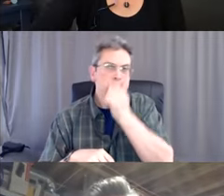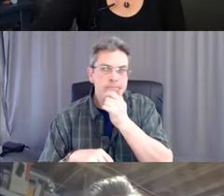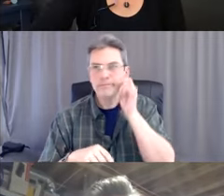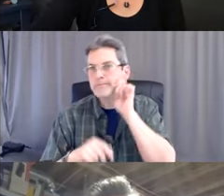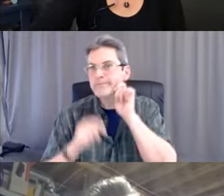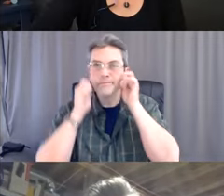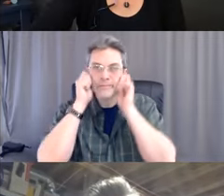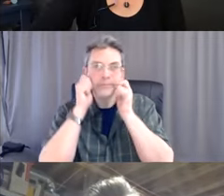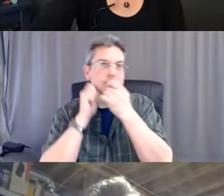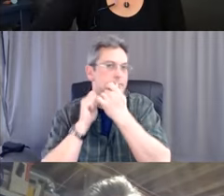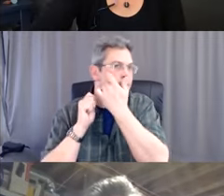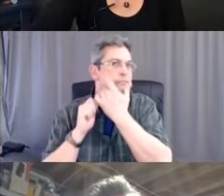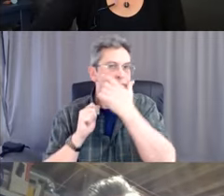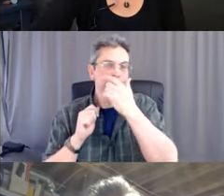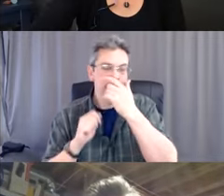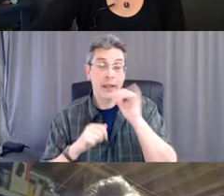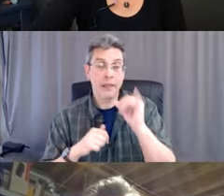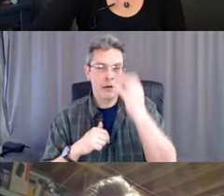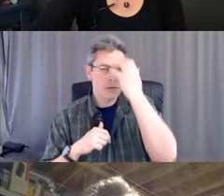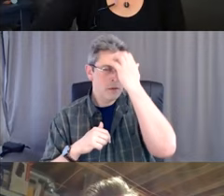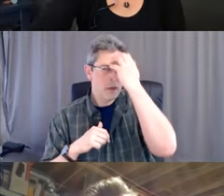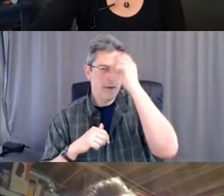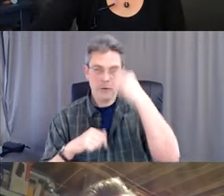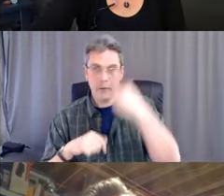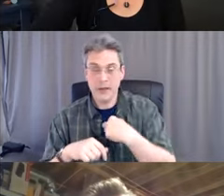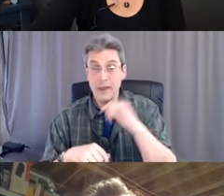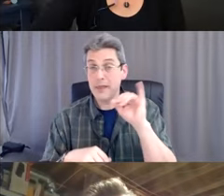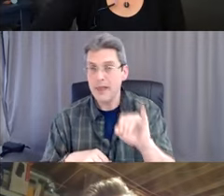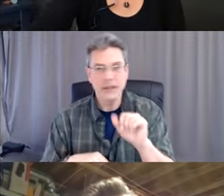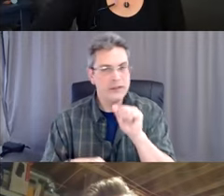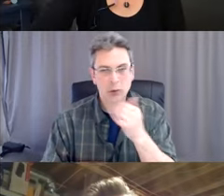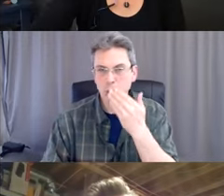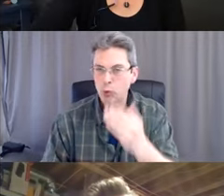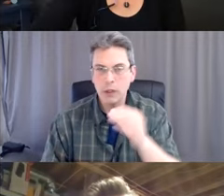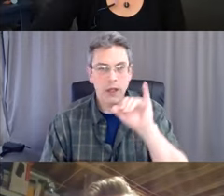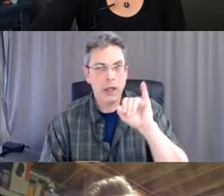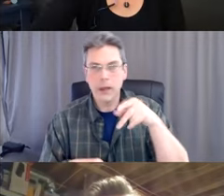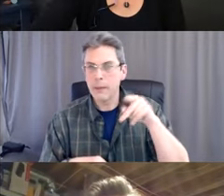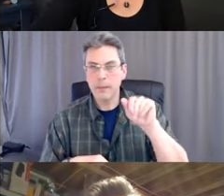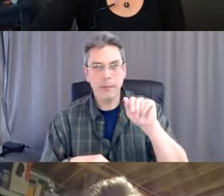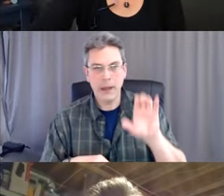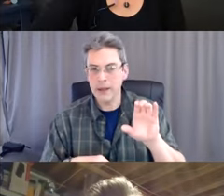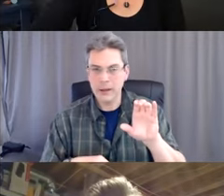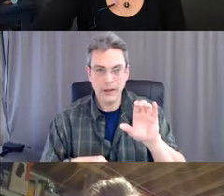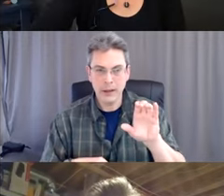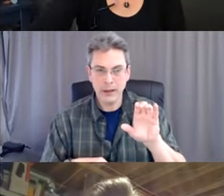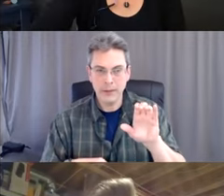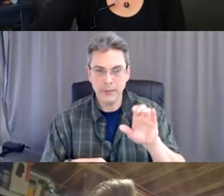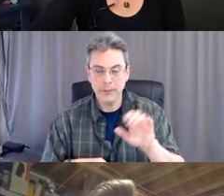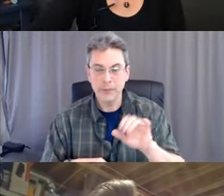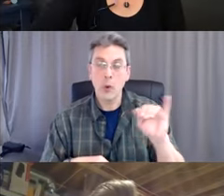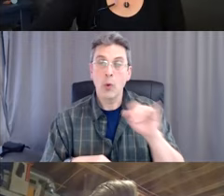not good eye pack. When people need to remove their mask.